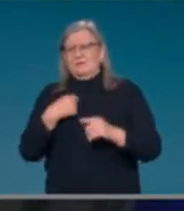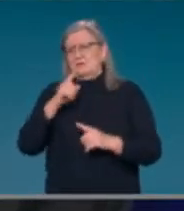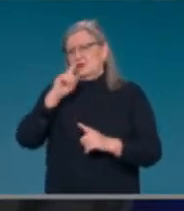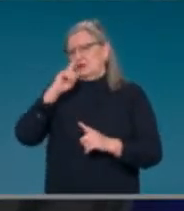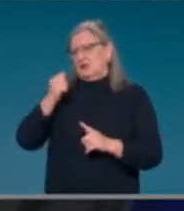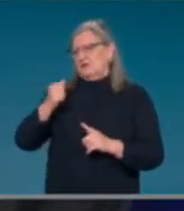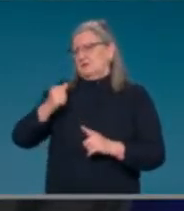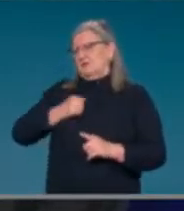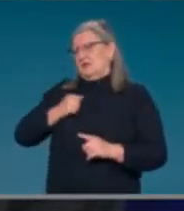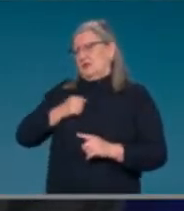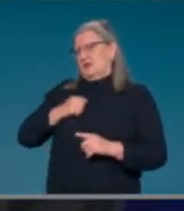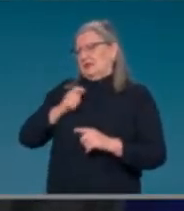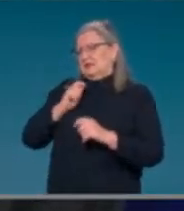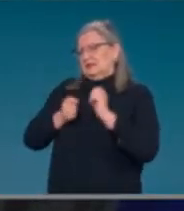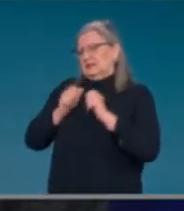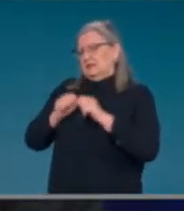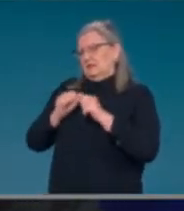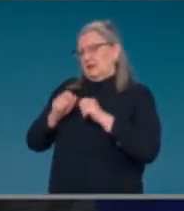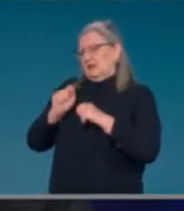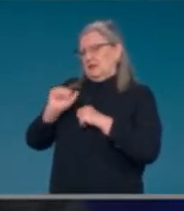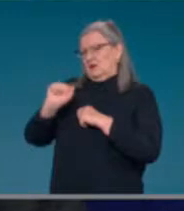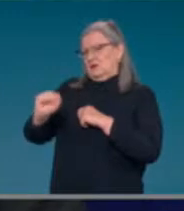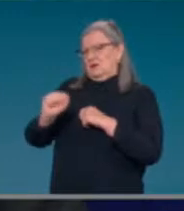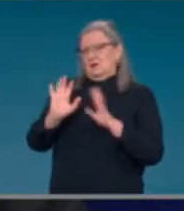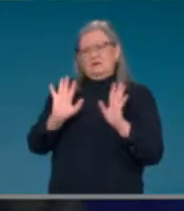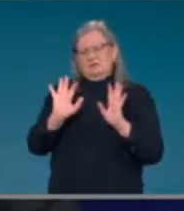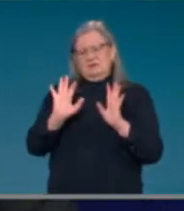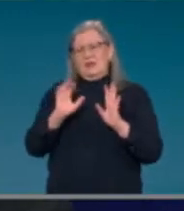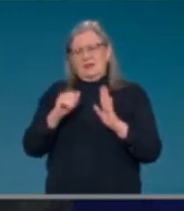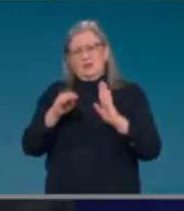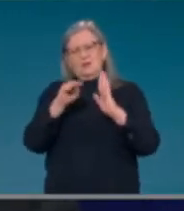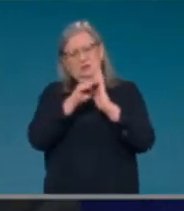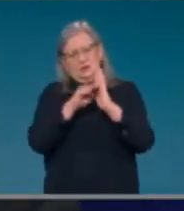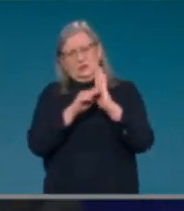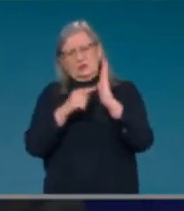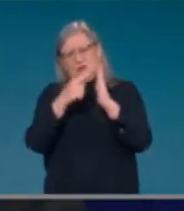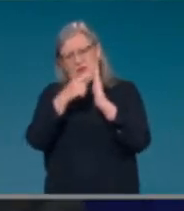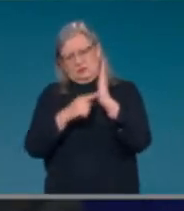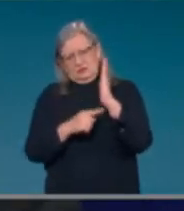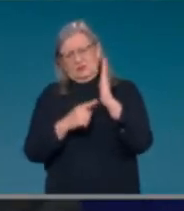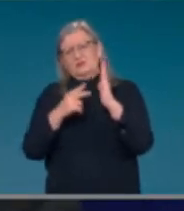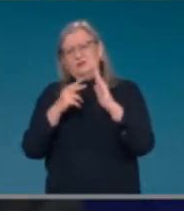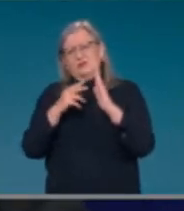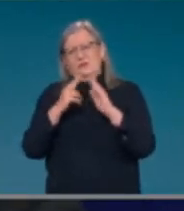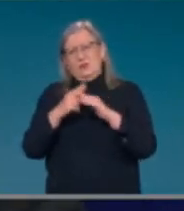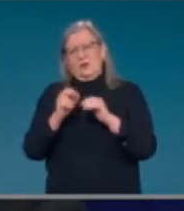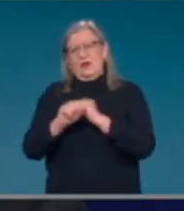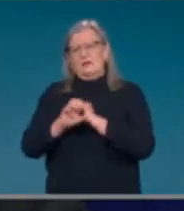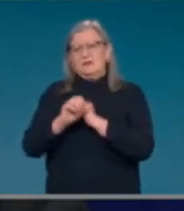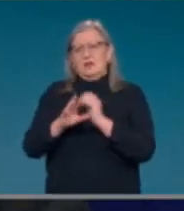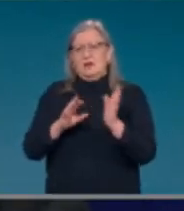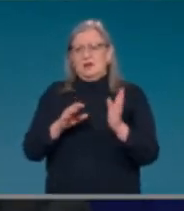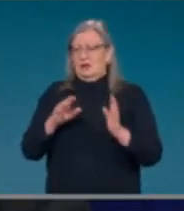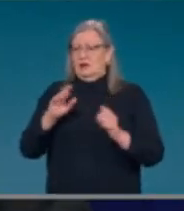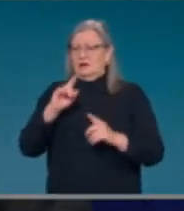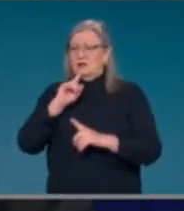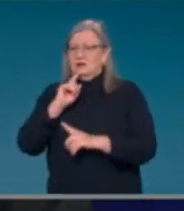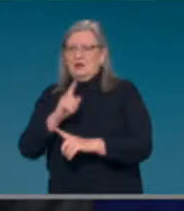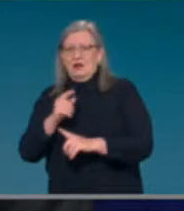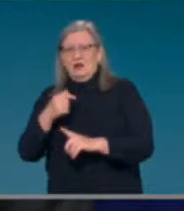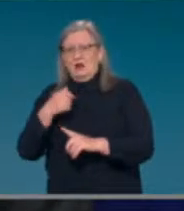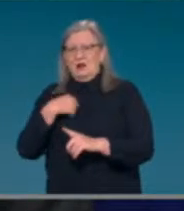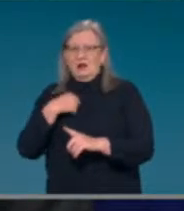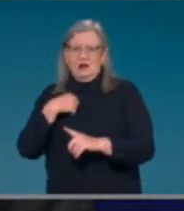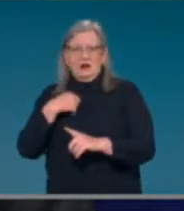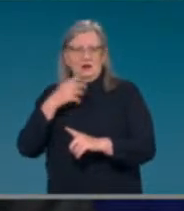medicines and medical devices at comparative advertising and claiming. Also, for example, they can't claim to be diagnostic, you know, because it is a screening